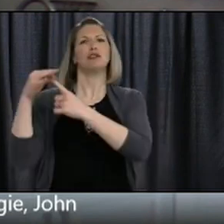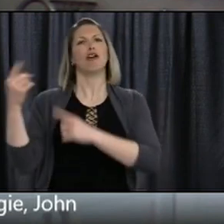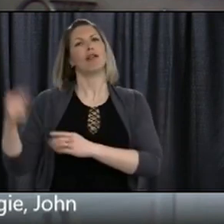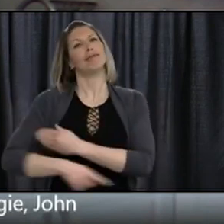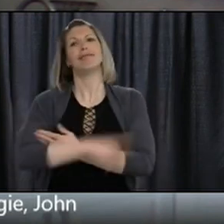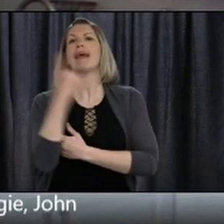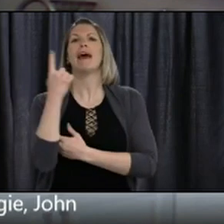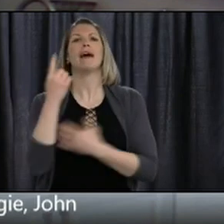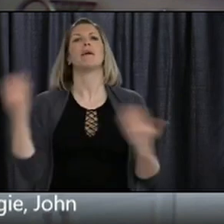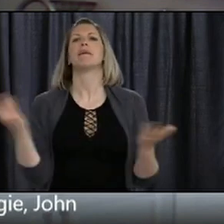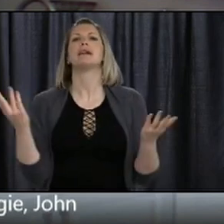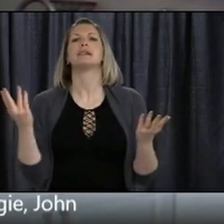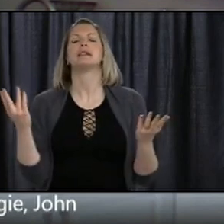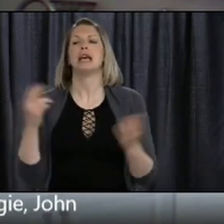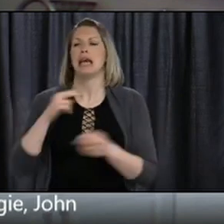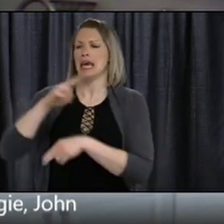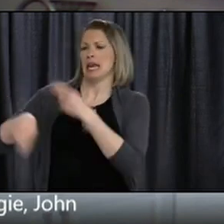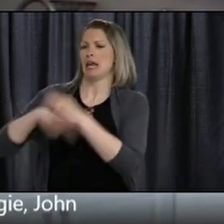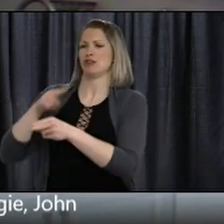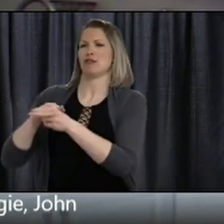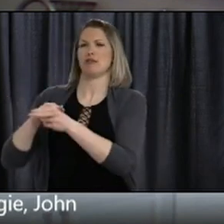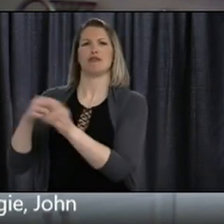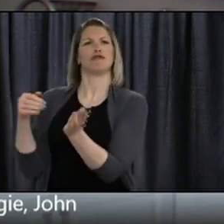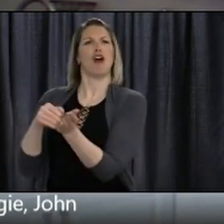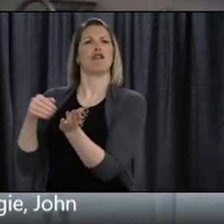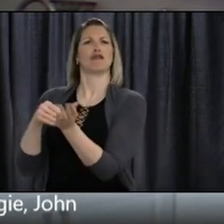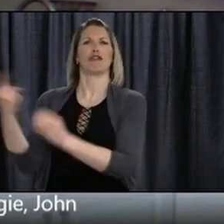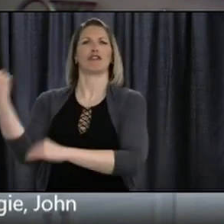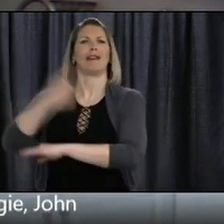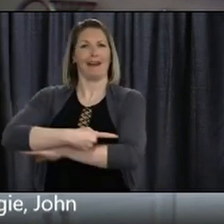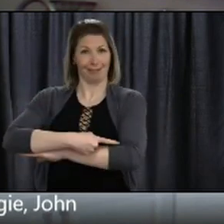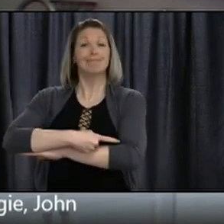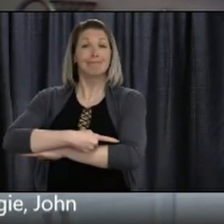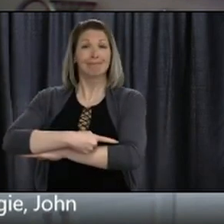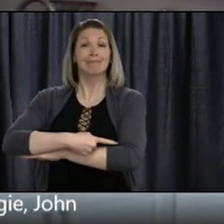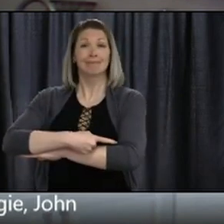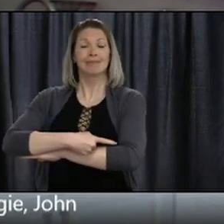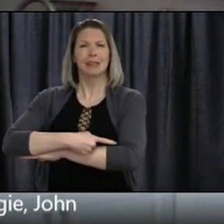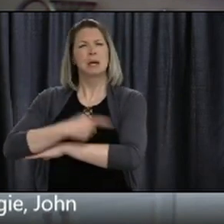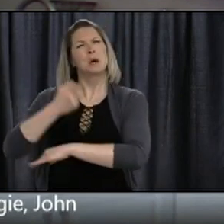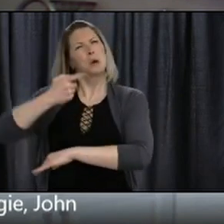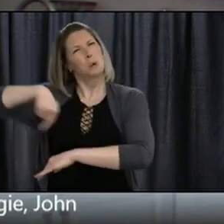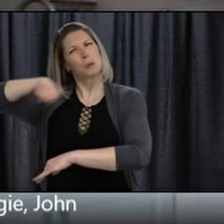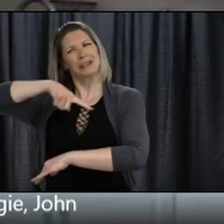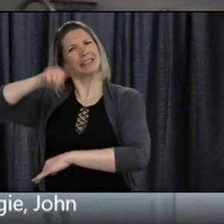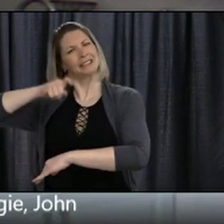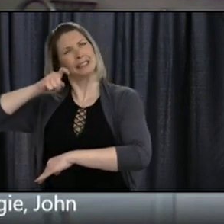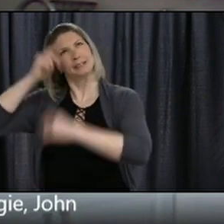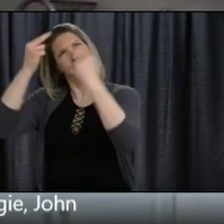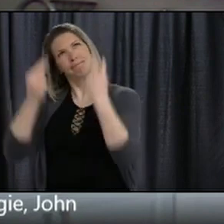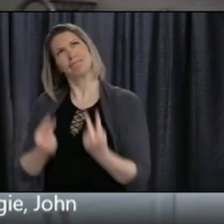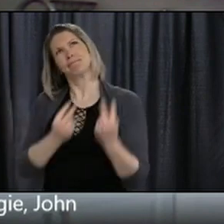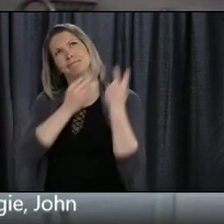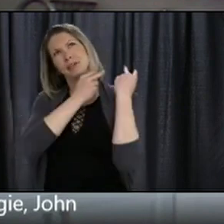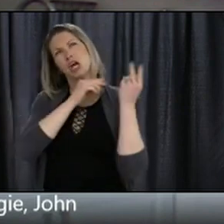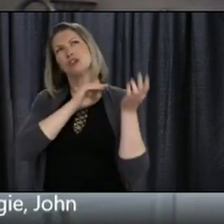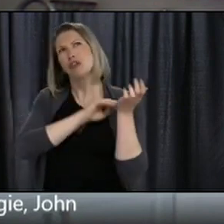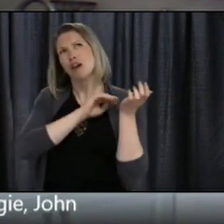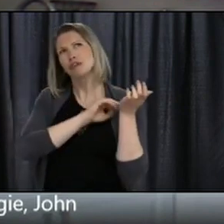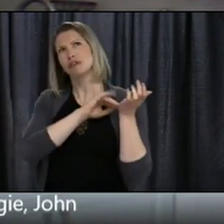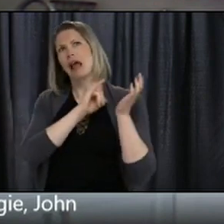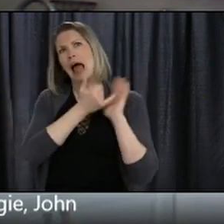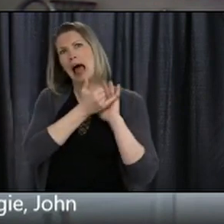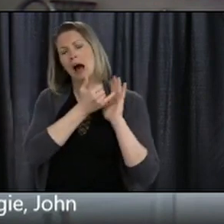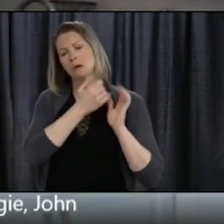appropriate just to pause for a moment and reflect on the role that physicians have in our health care system,